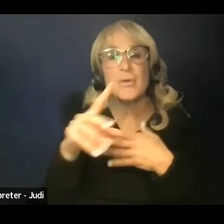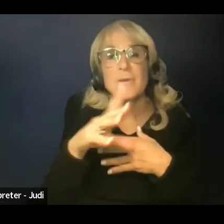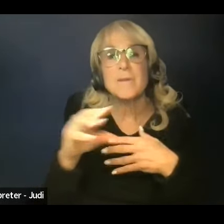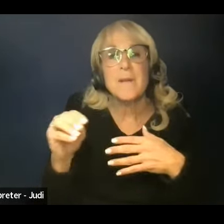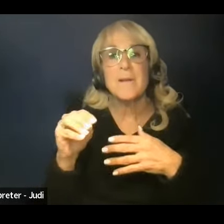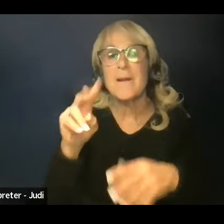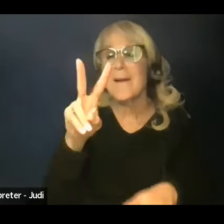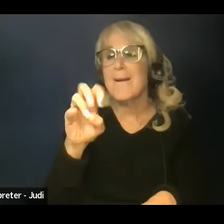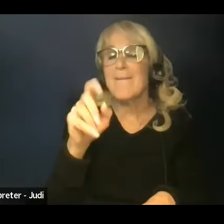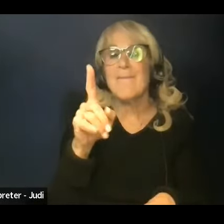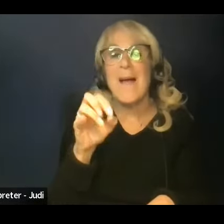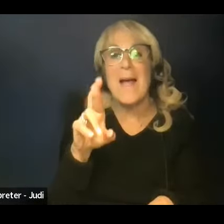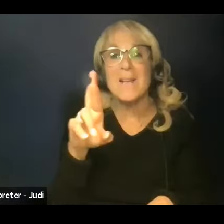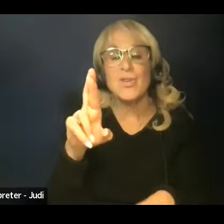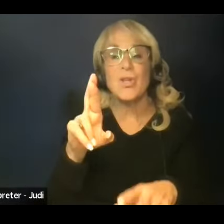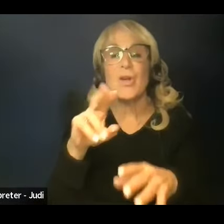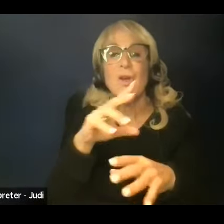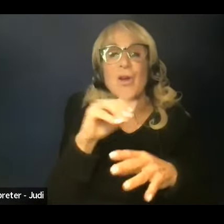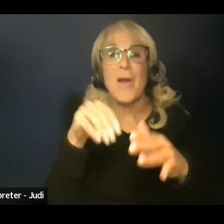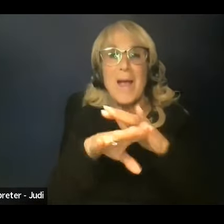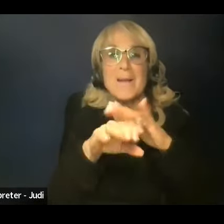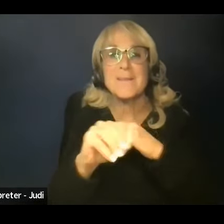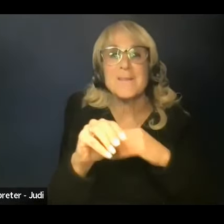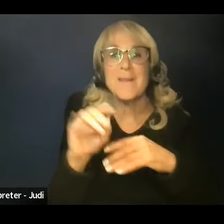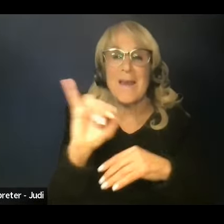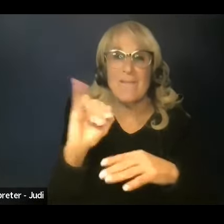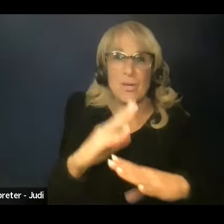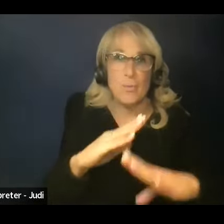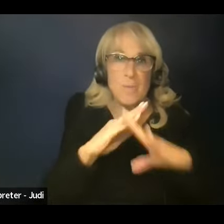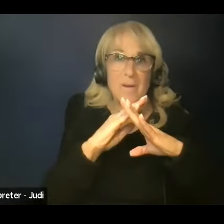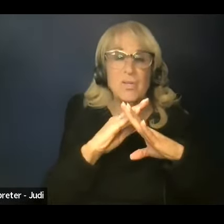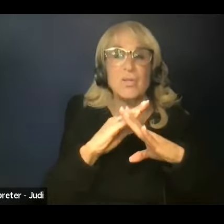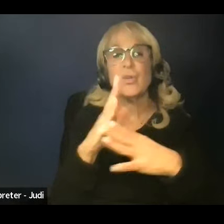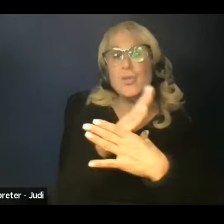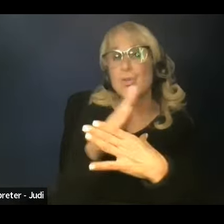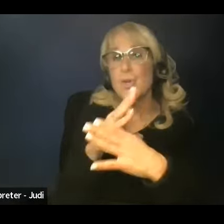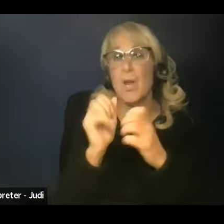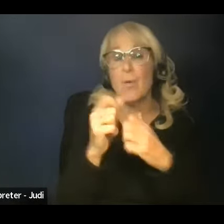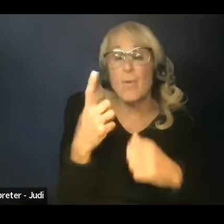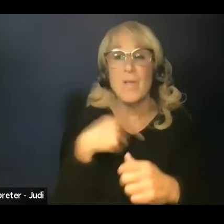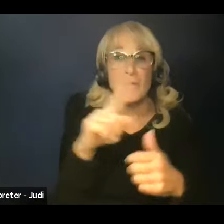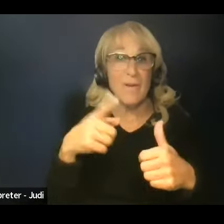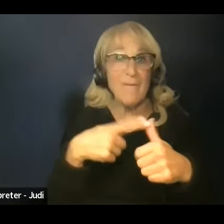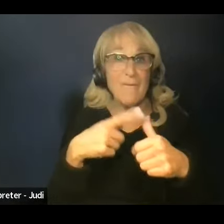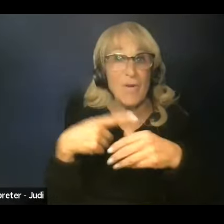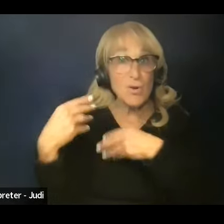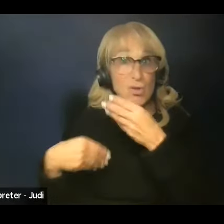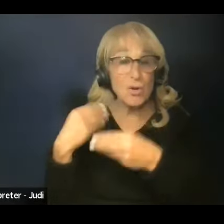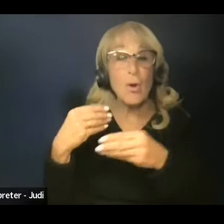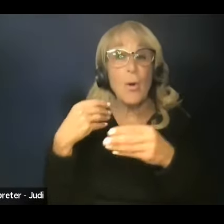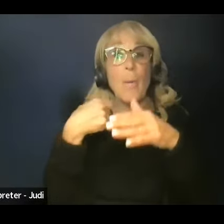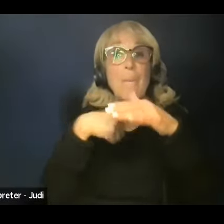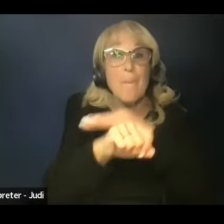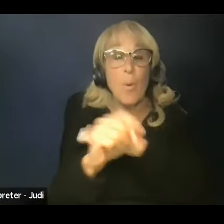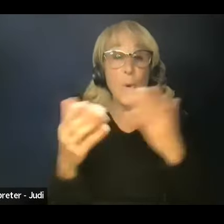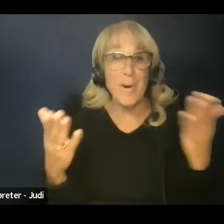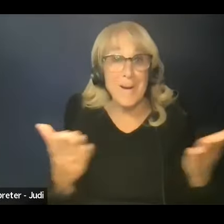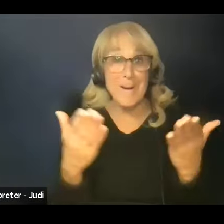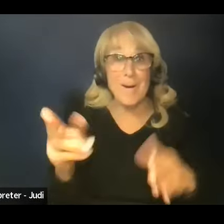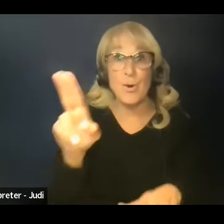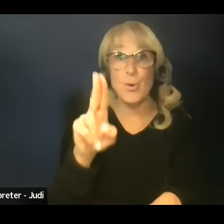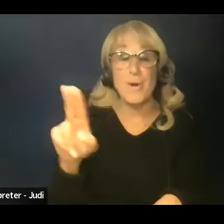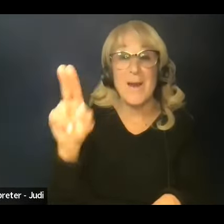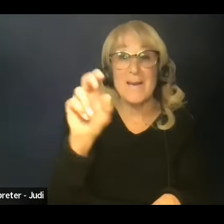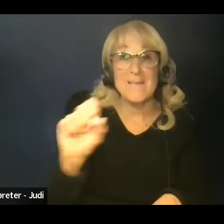vascular access and infection prevention. She shared with us that she is the first generation to be born in the United States